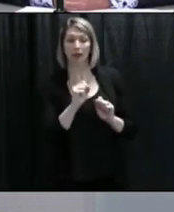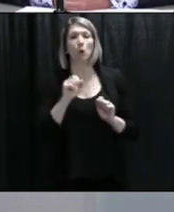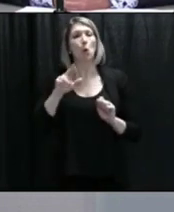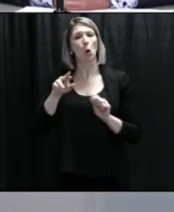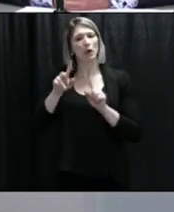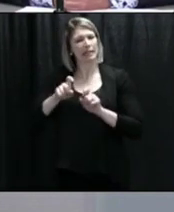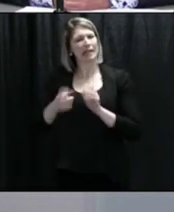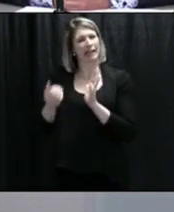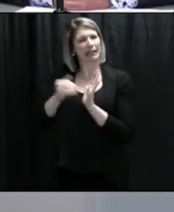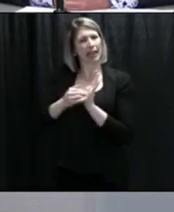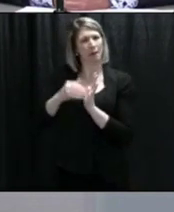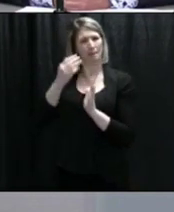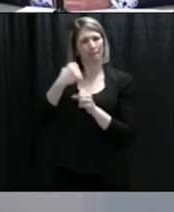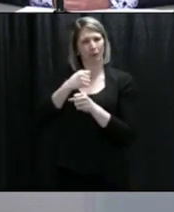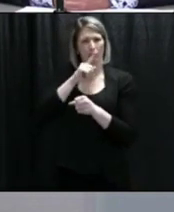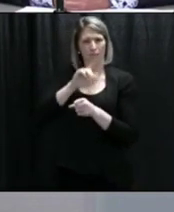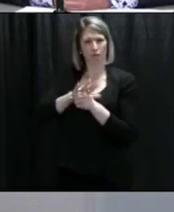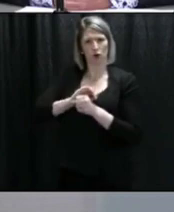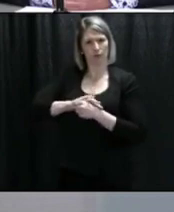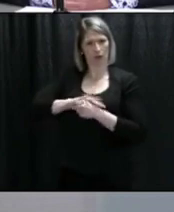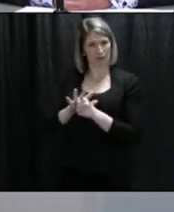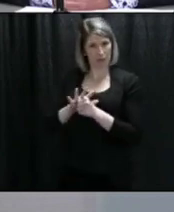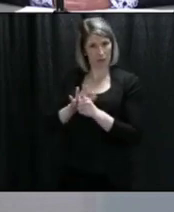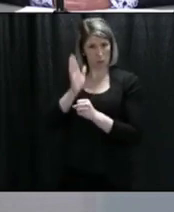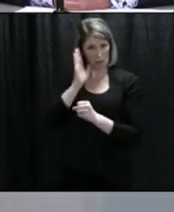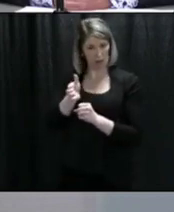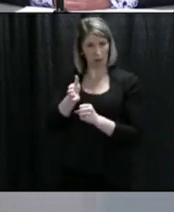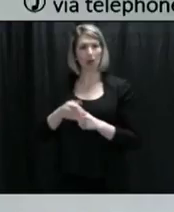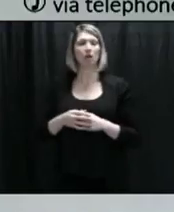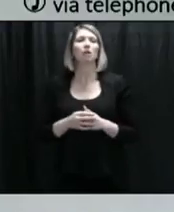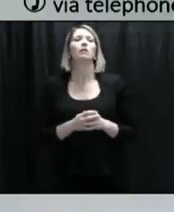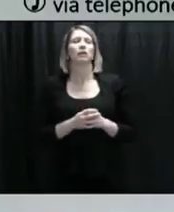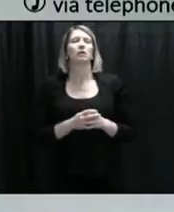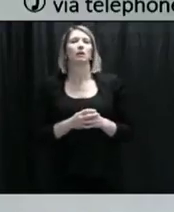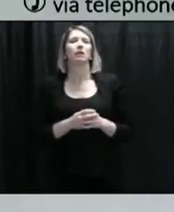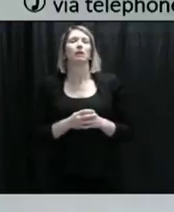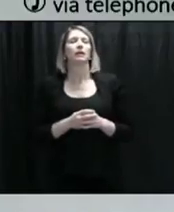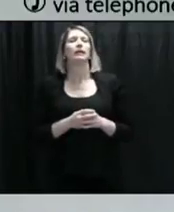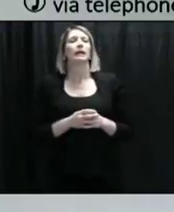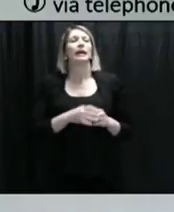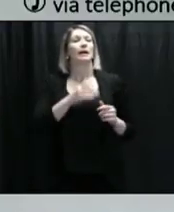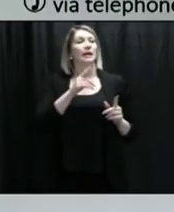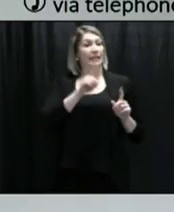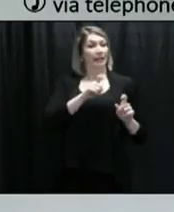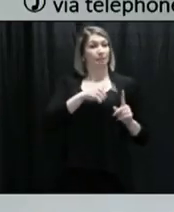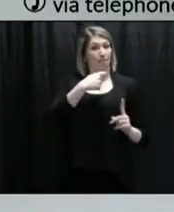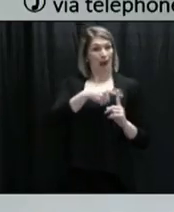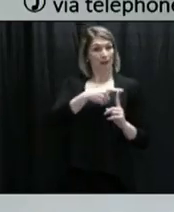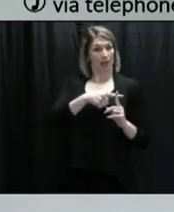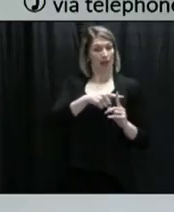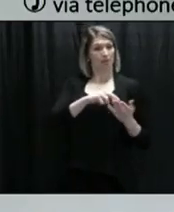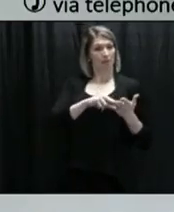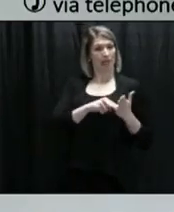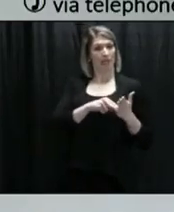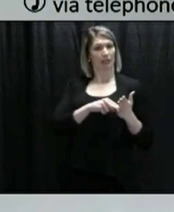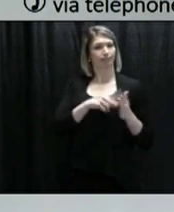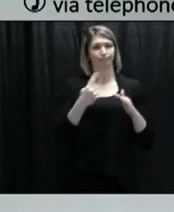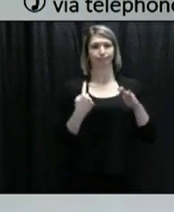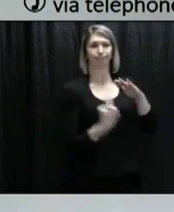So anyone who has been exposed to COVID-19, the incubation period is 14 days. So